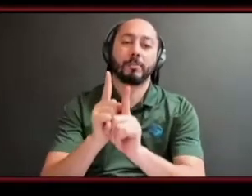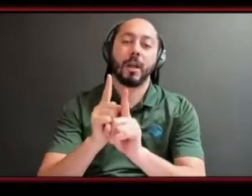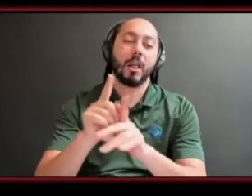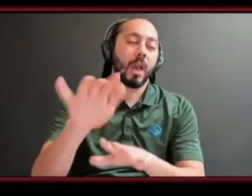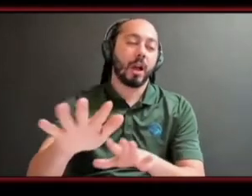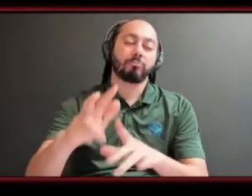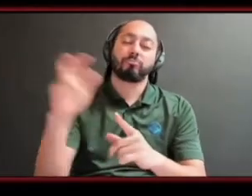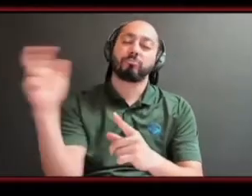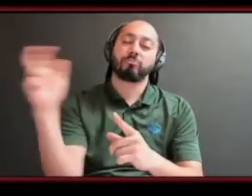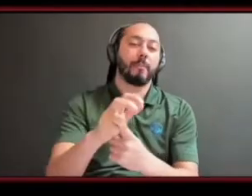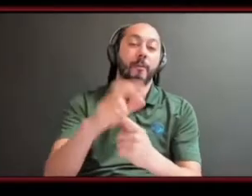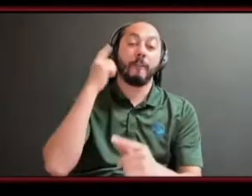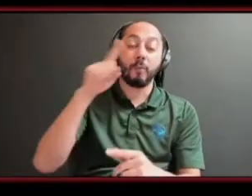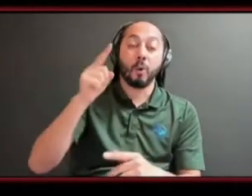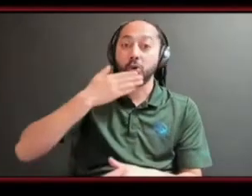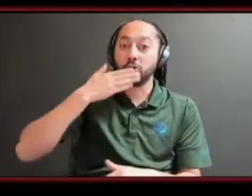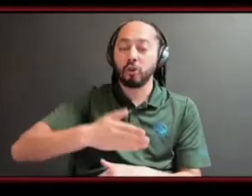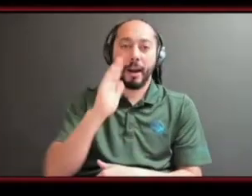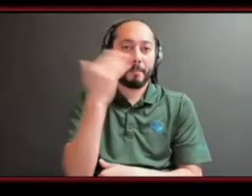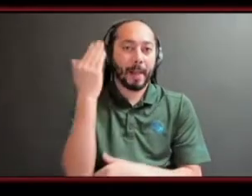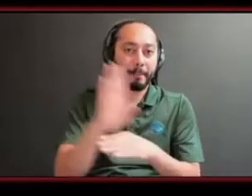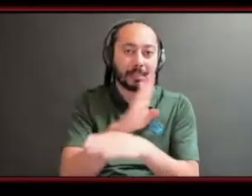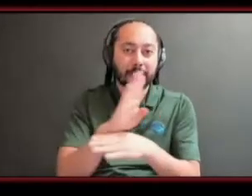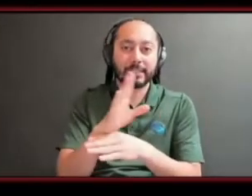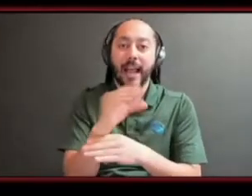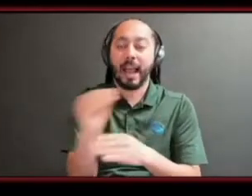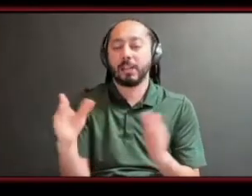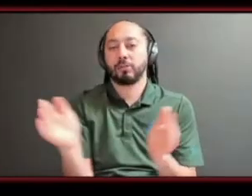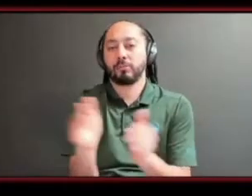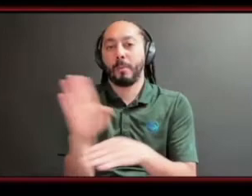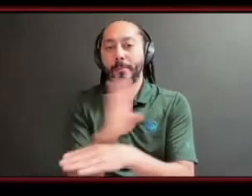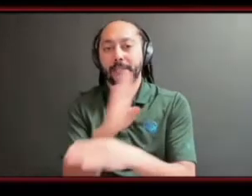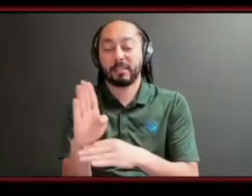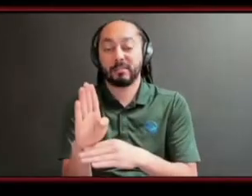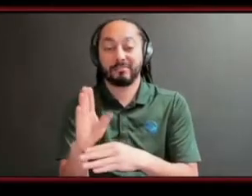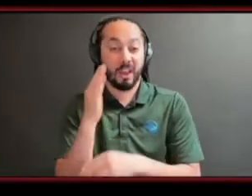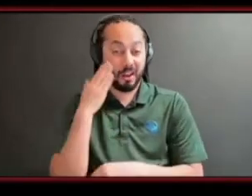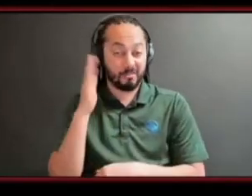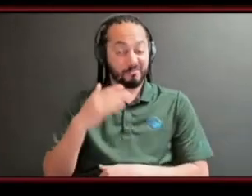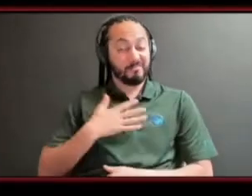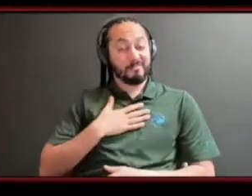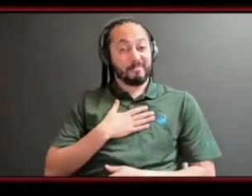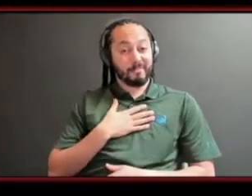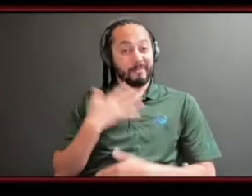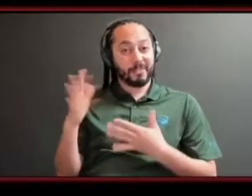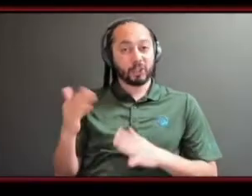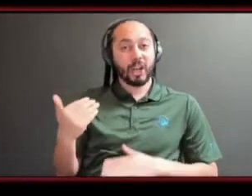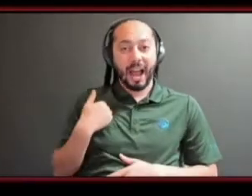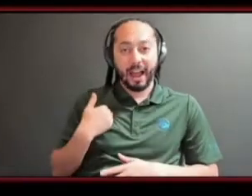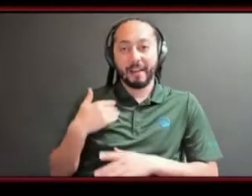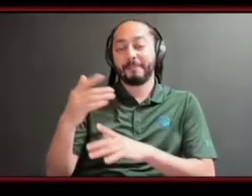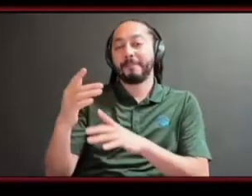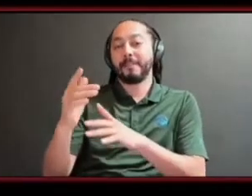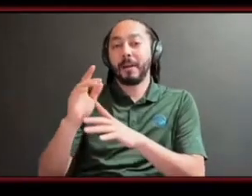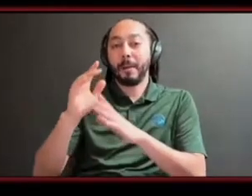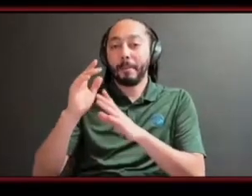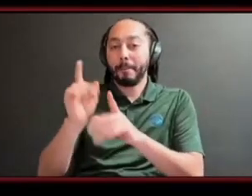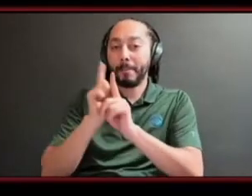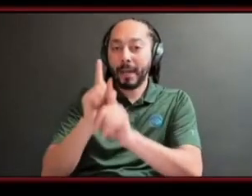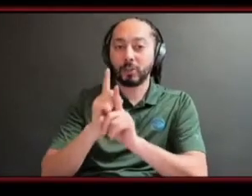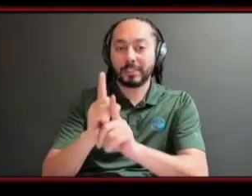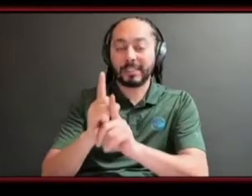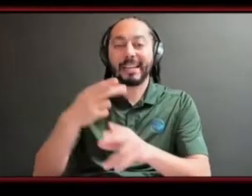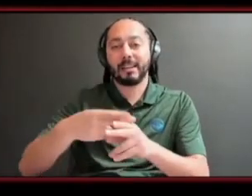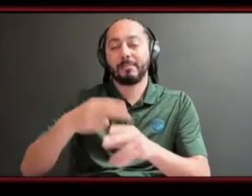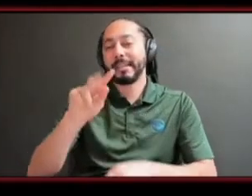business and a small business i know that i've had mentors to help me including tnl rock and one of